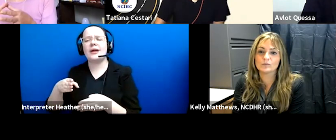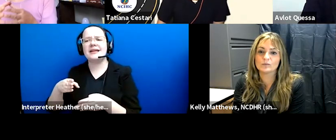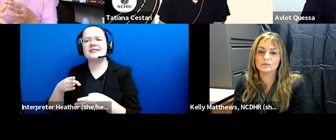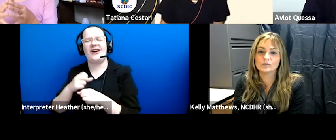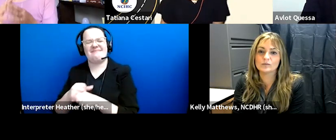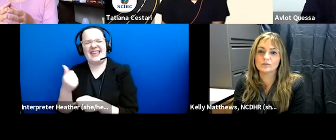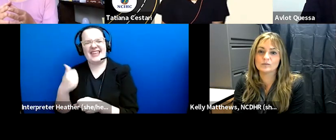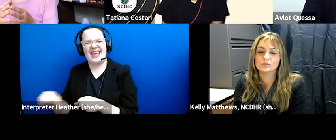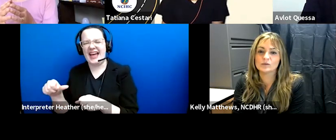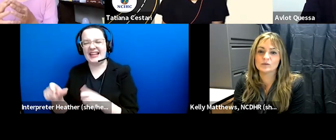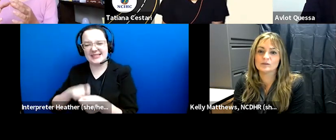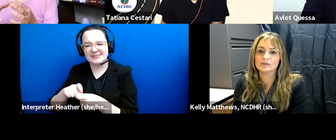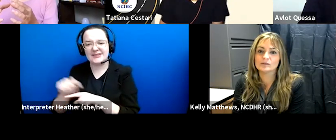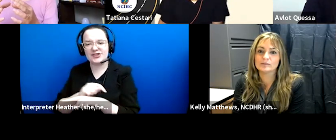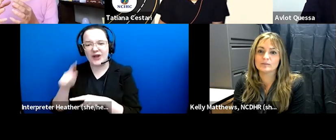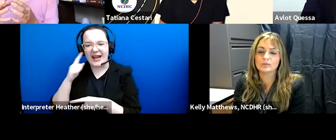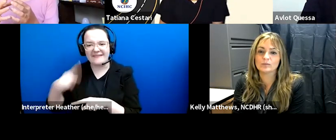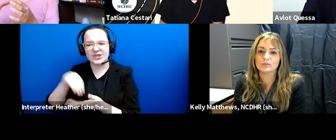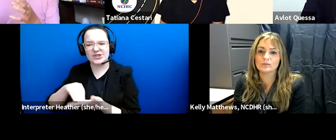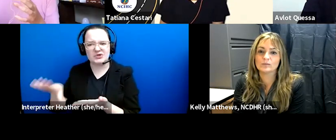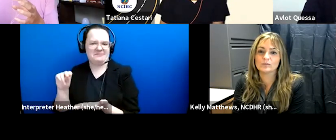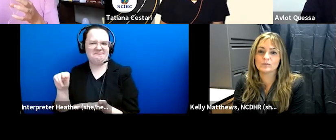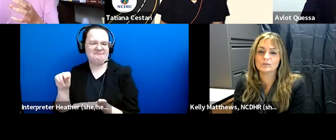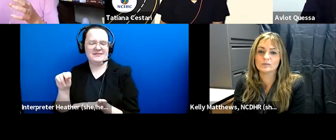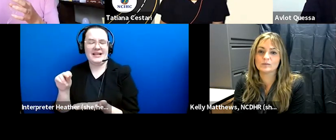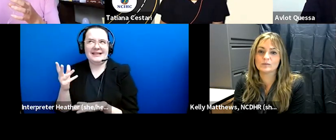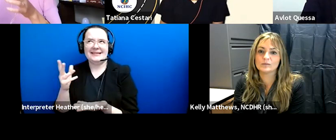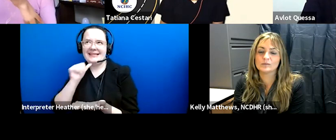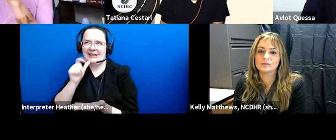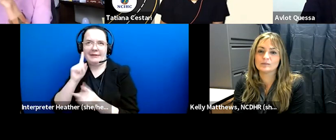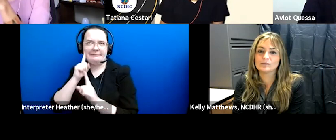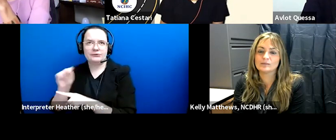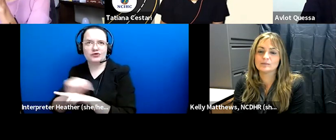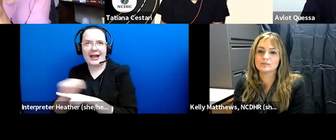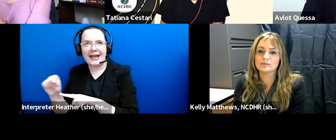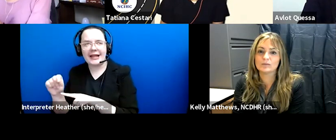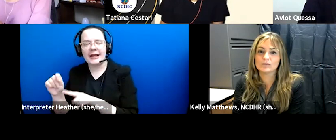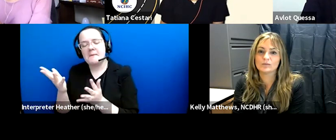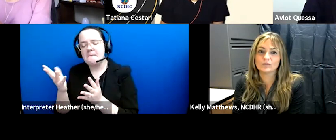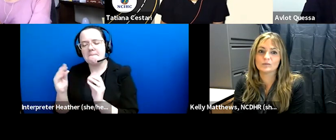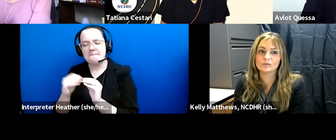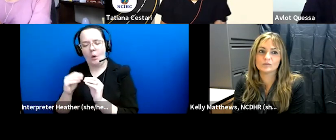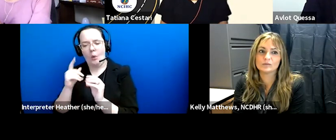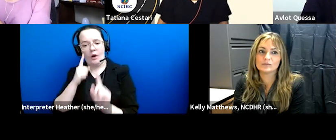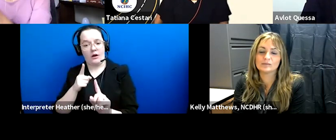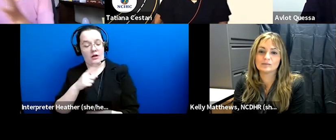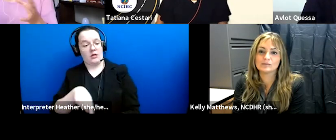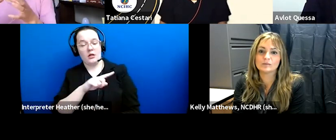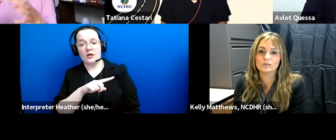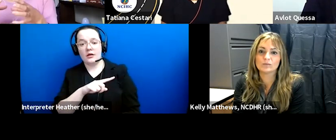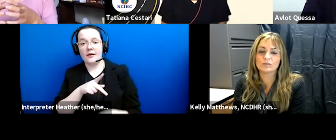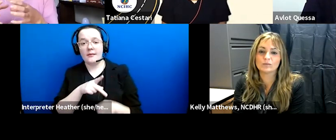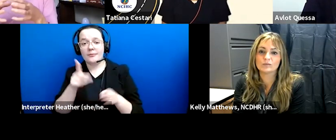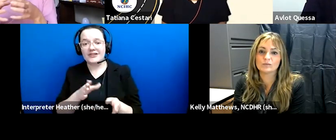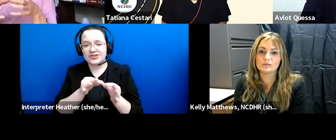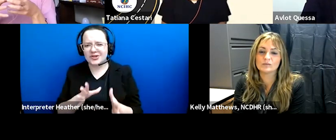training for those students it's more like um these these professional interpreter we both